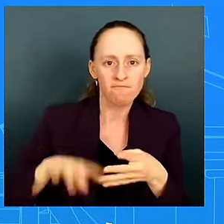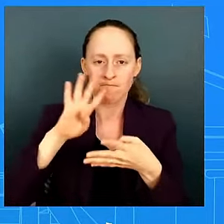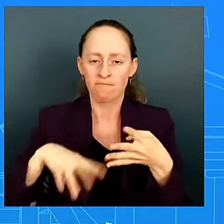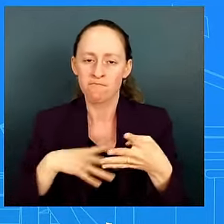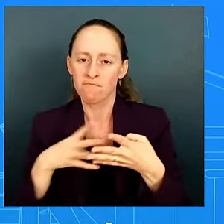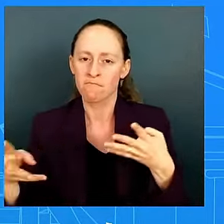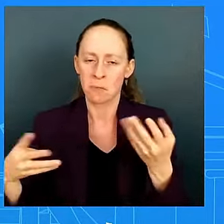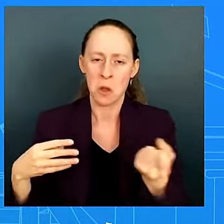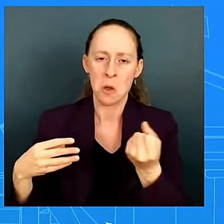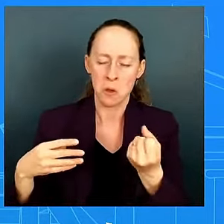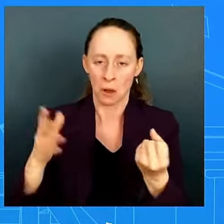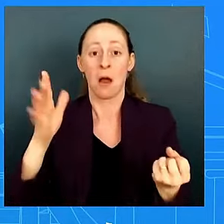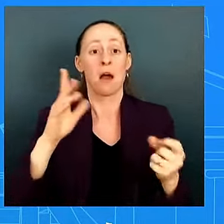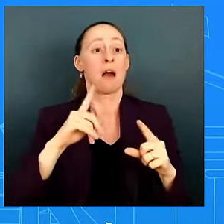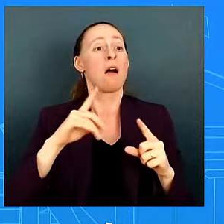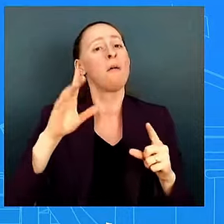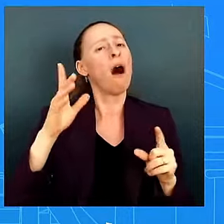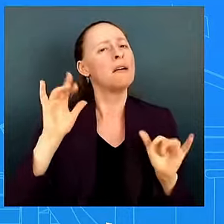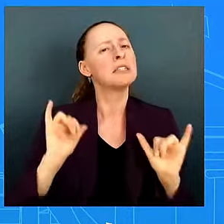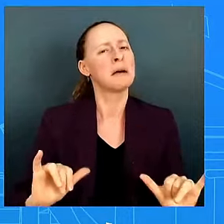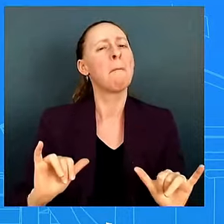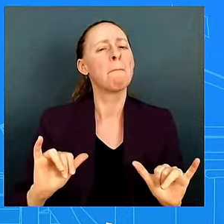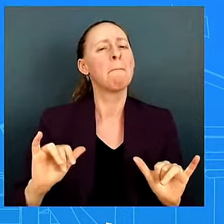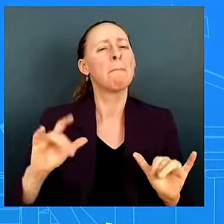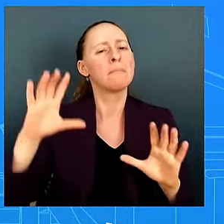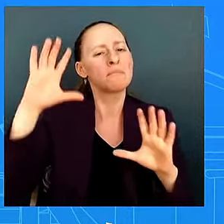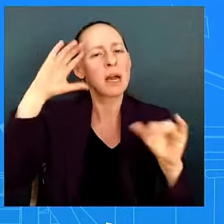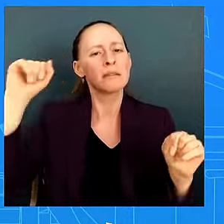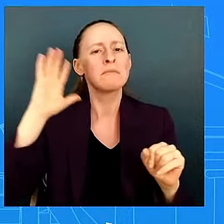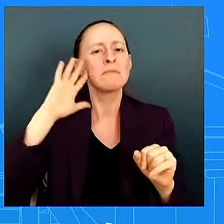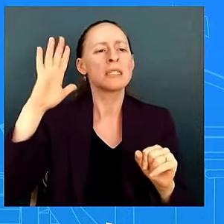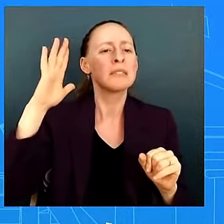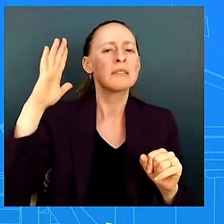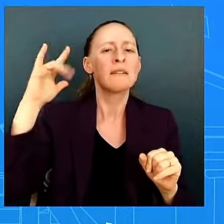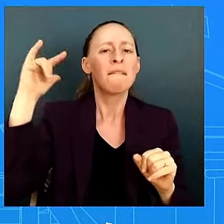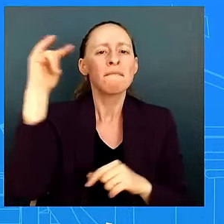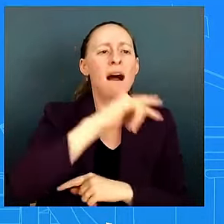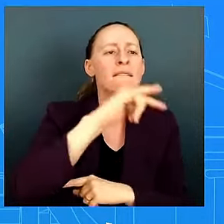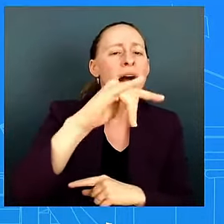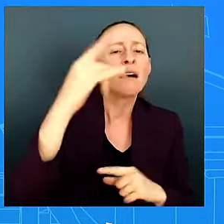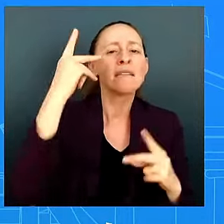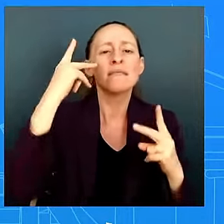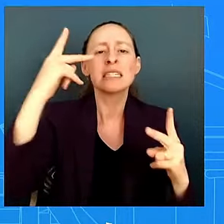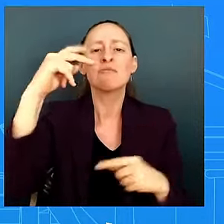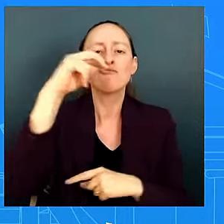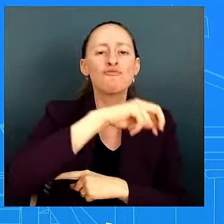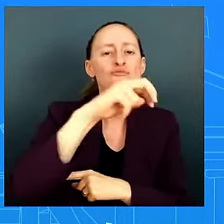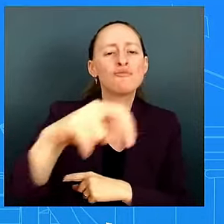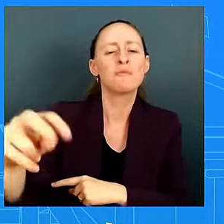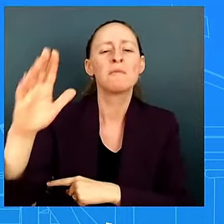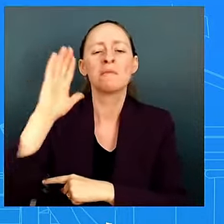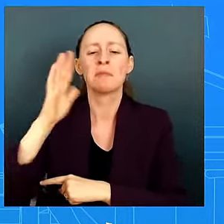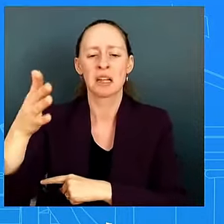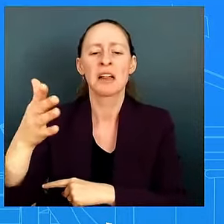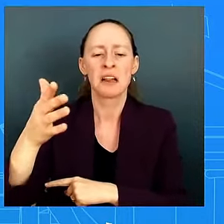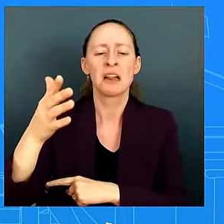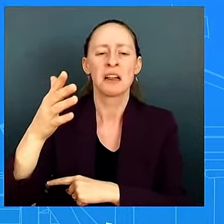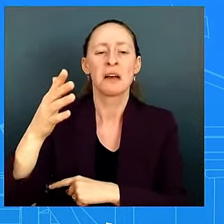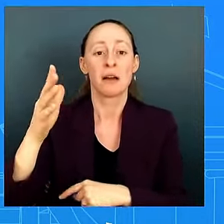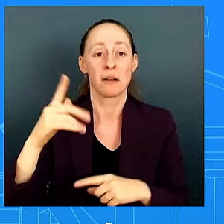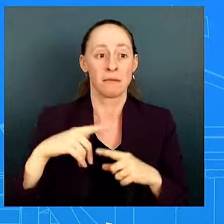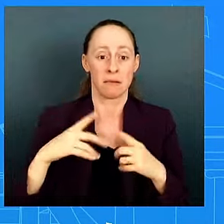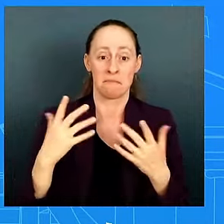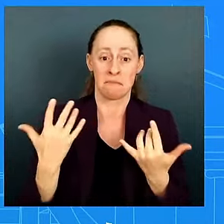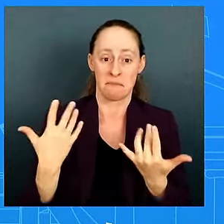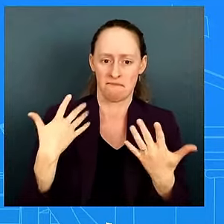laid out the next couple of days i i don't have anything to share beyond beyond sun sun well actually beyond nato right as you know